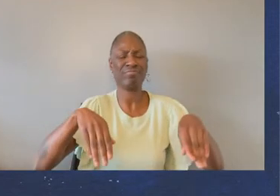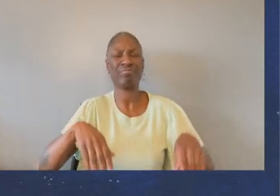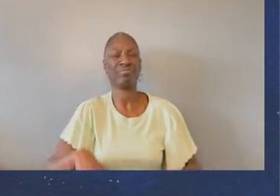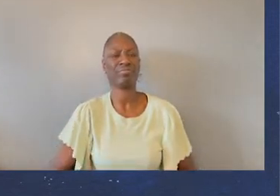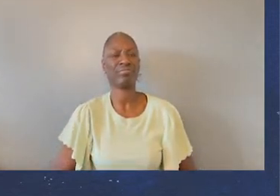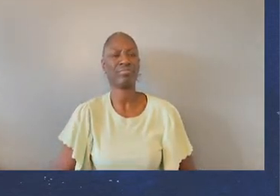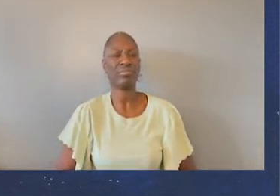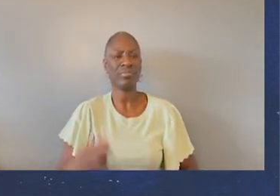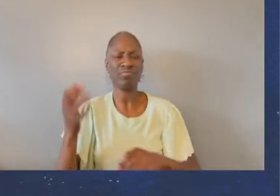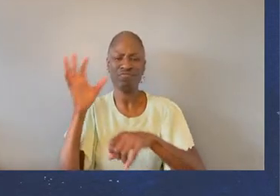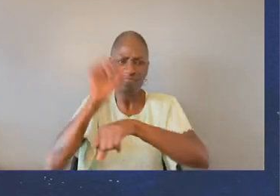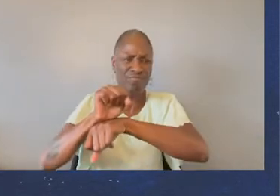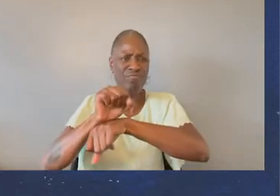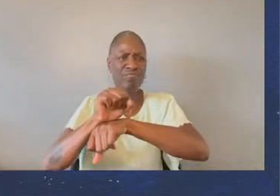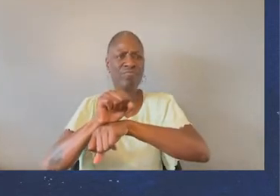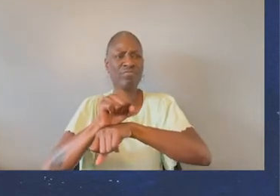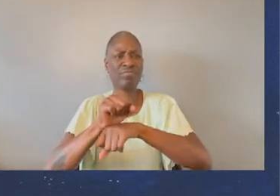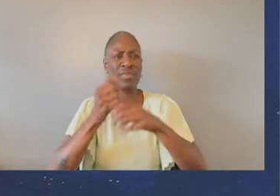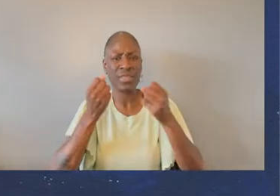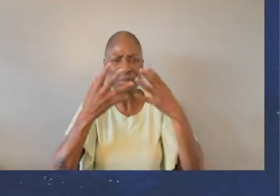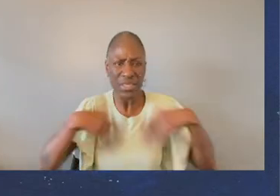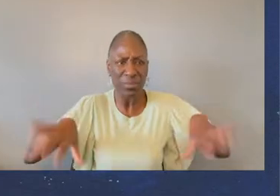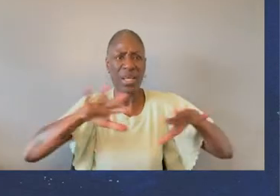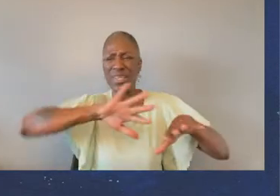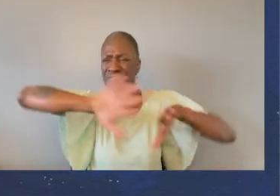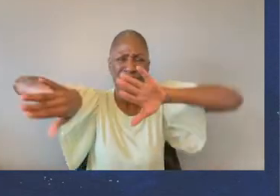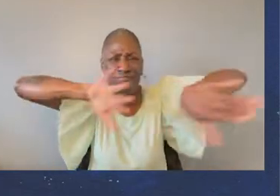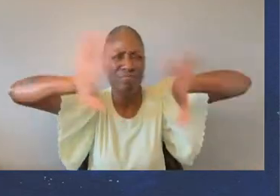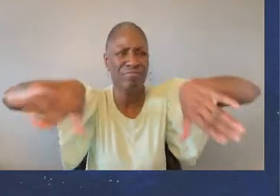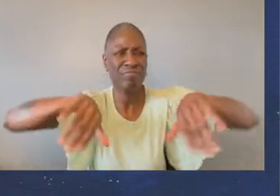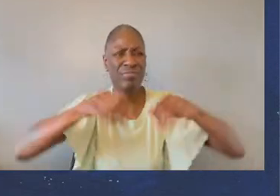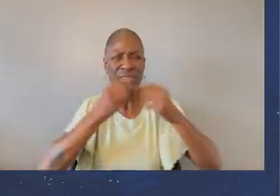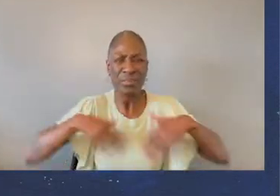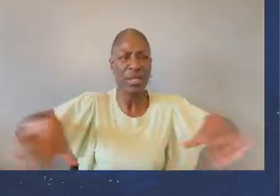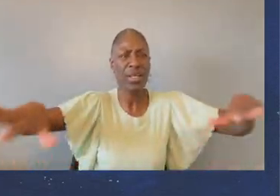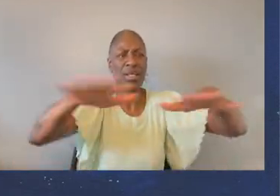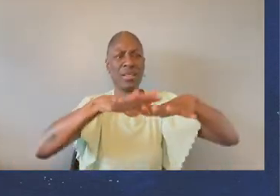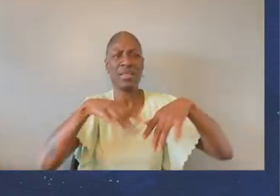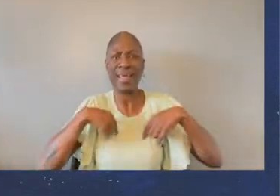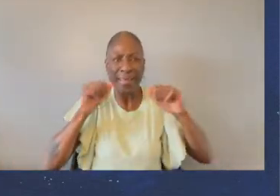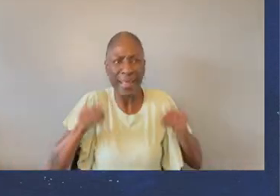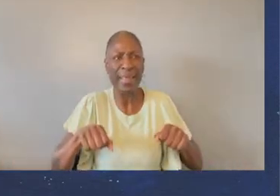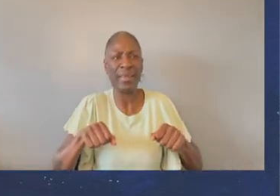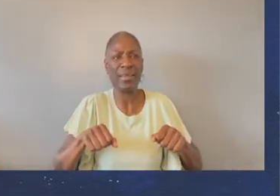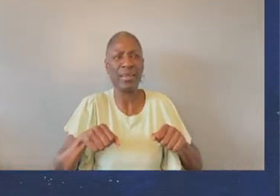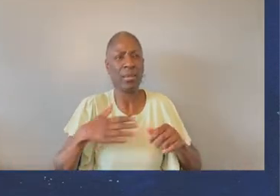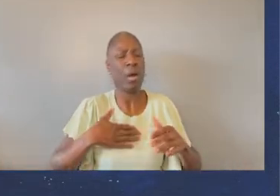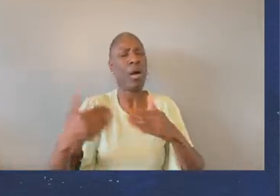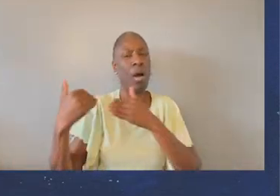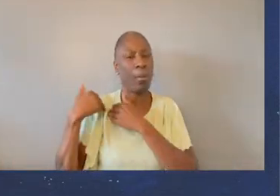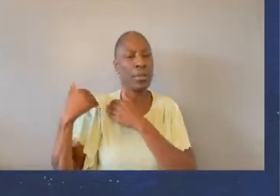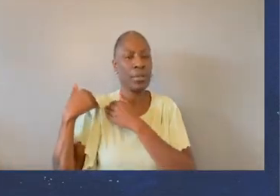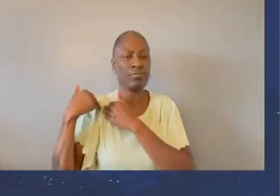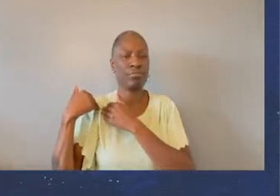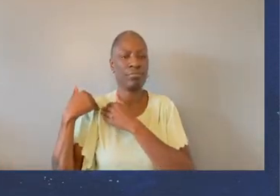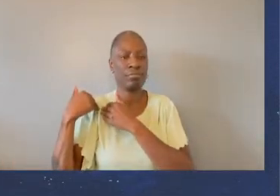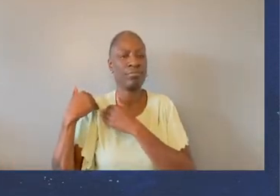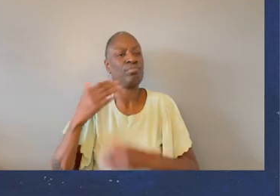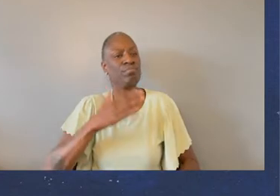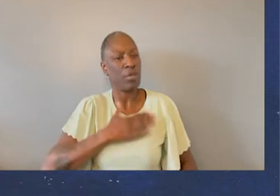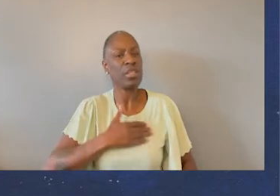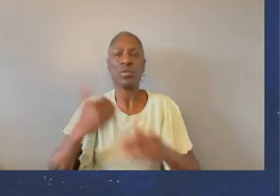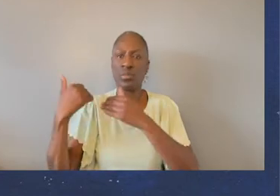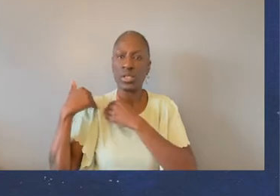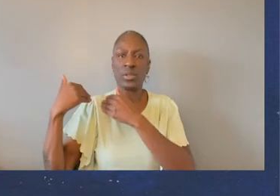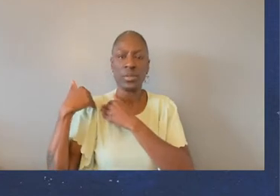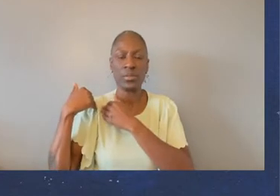taking names and making space in any space I can because that's my responsibility. It is